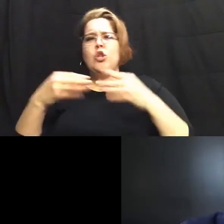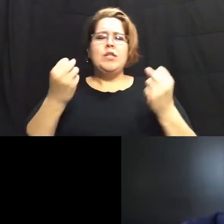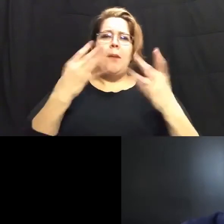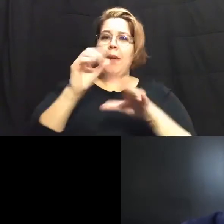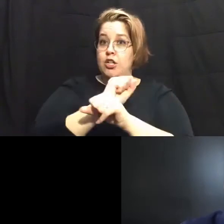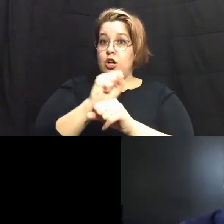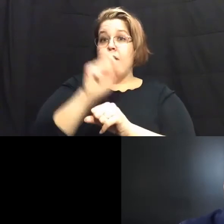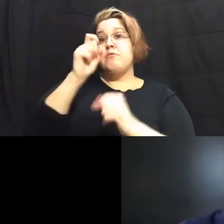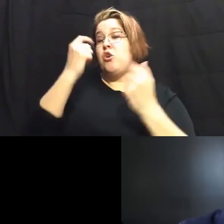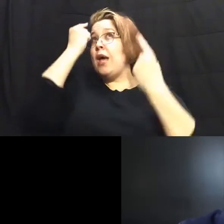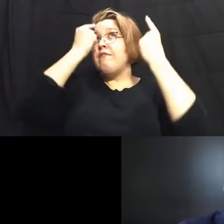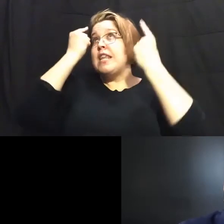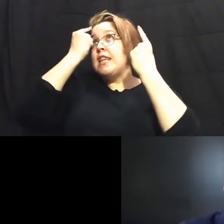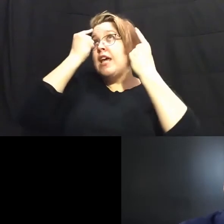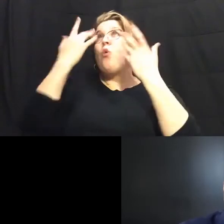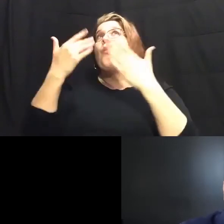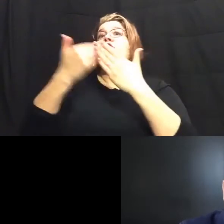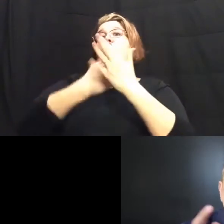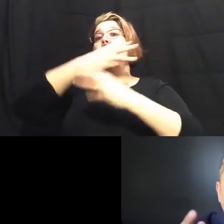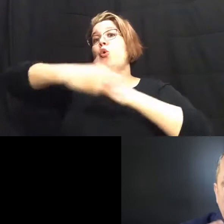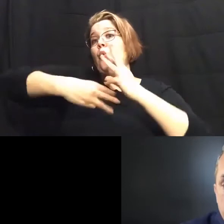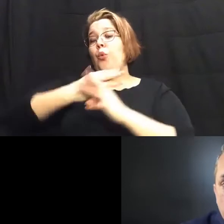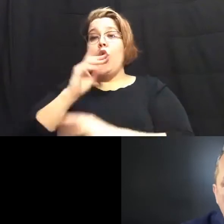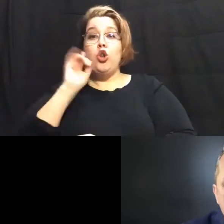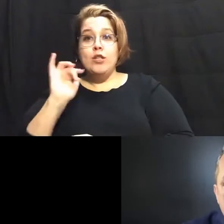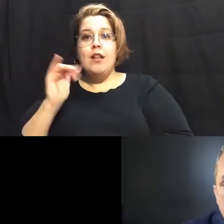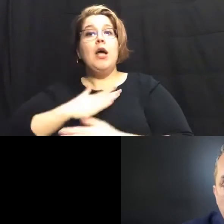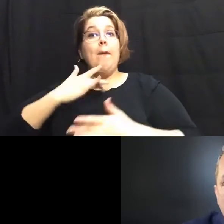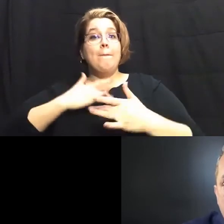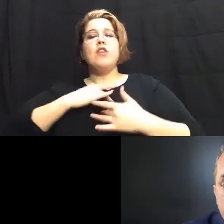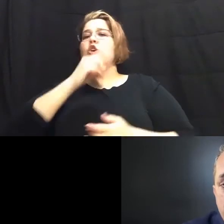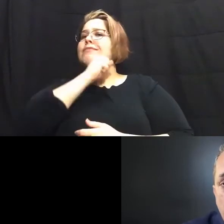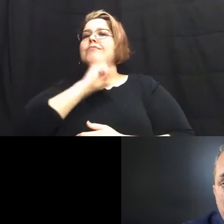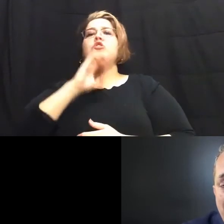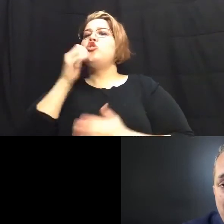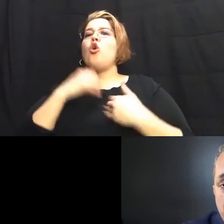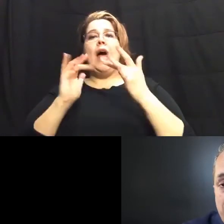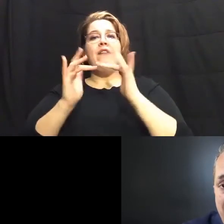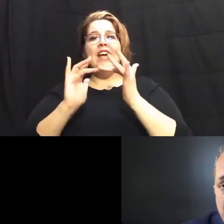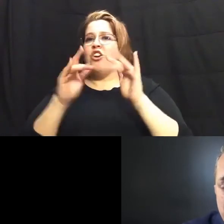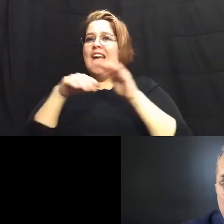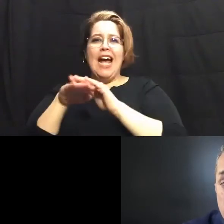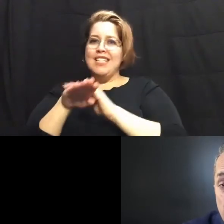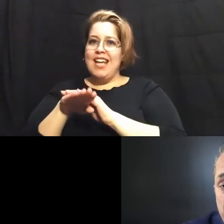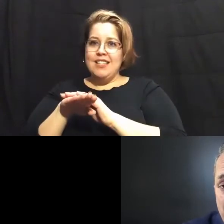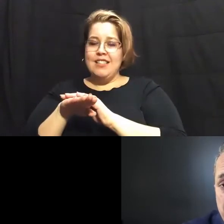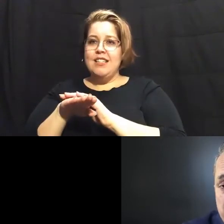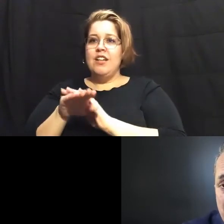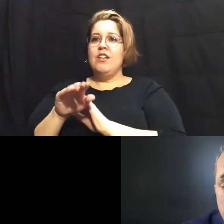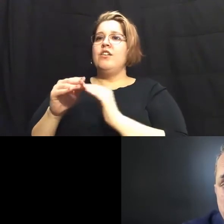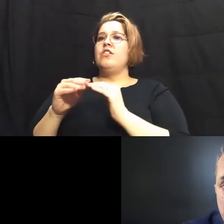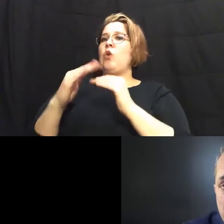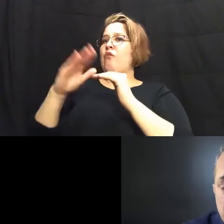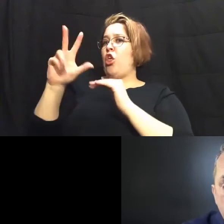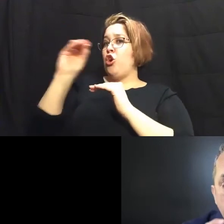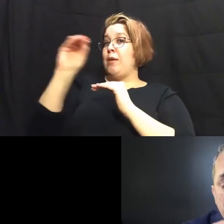have to think about what the new world is going to look like so my concerns are seniors don't have internet broadband internet access 30 plus percent of